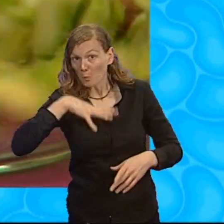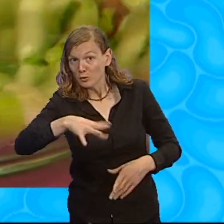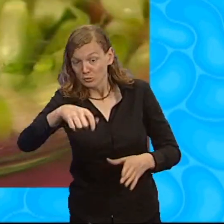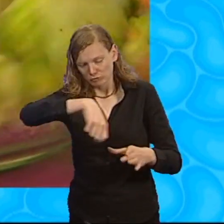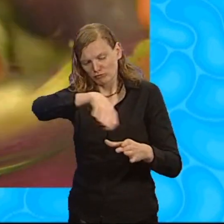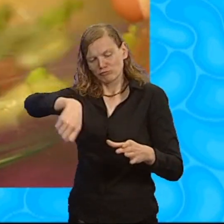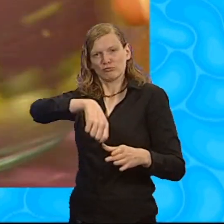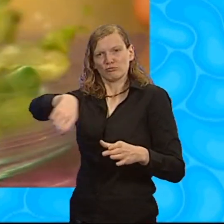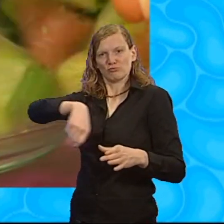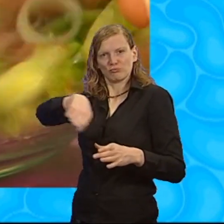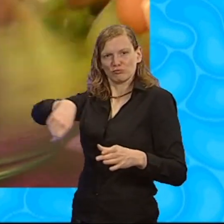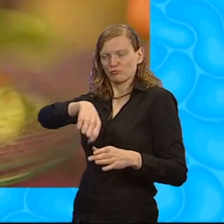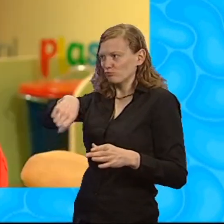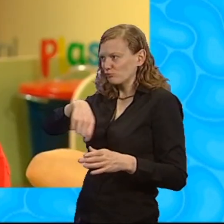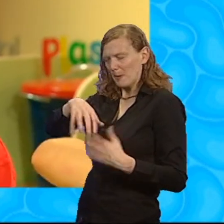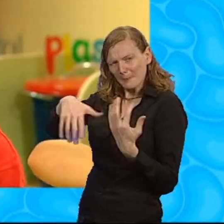Make sure you've got it all mixed in.